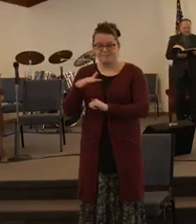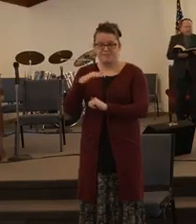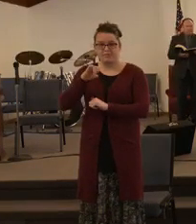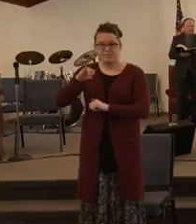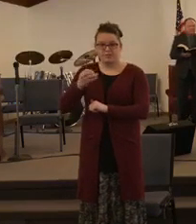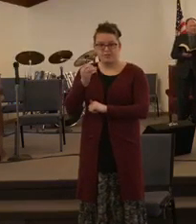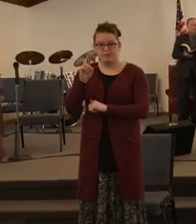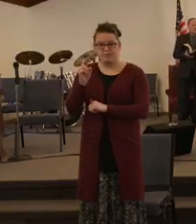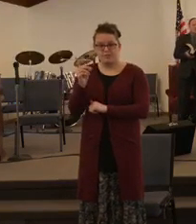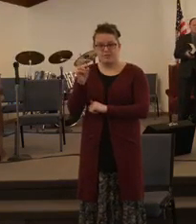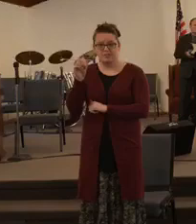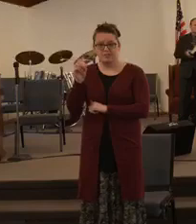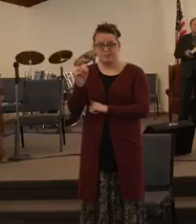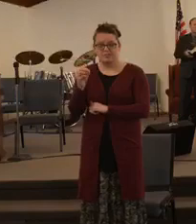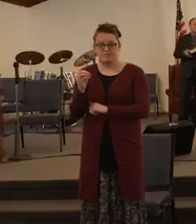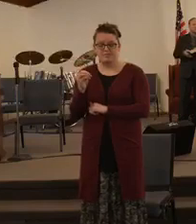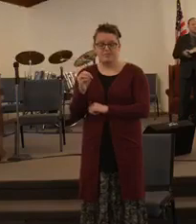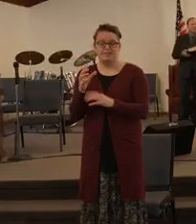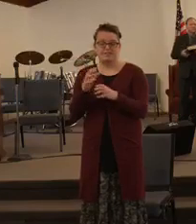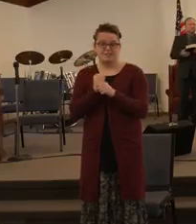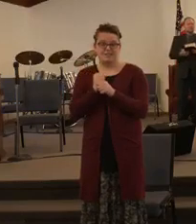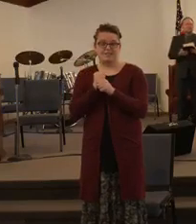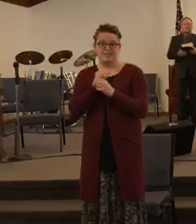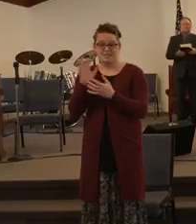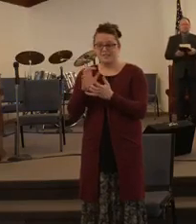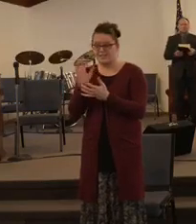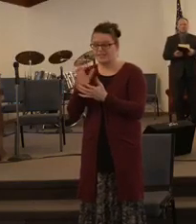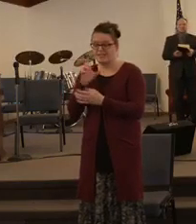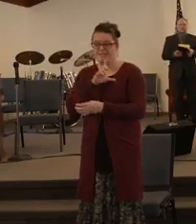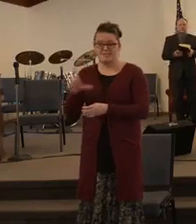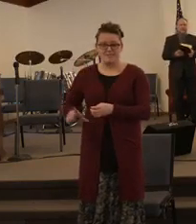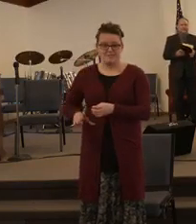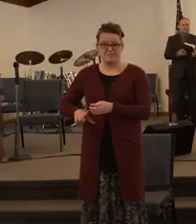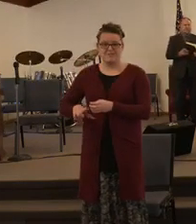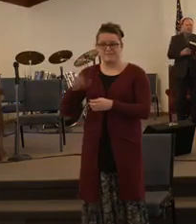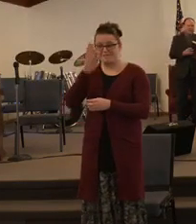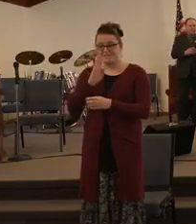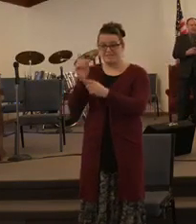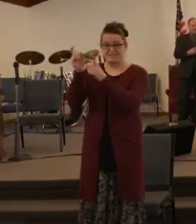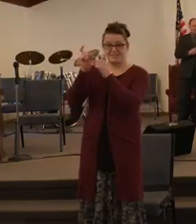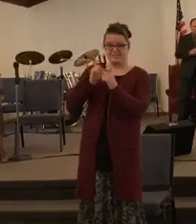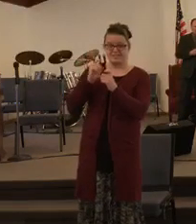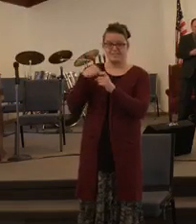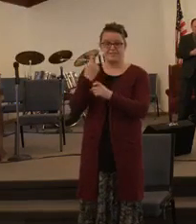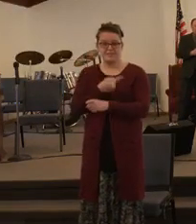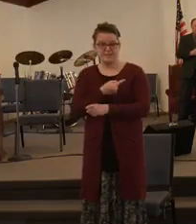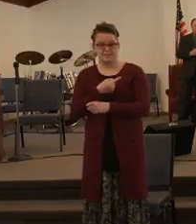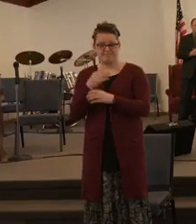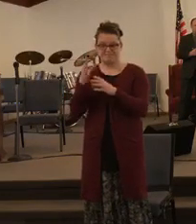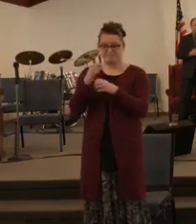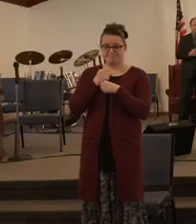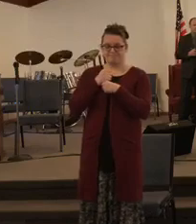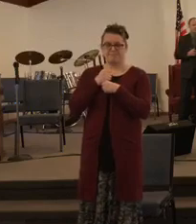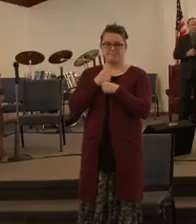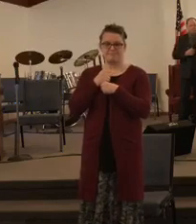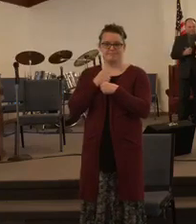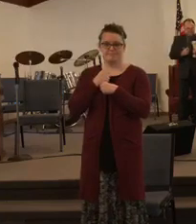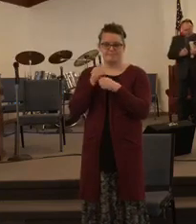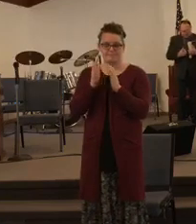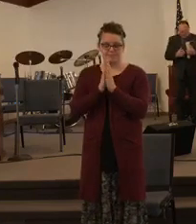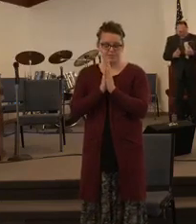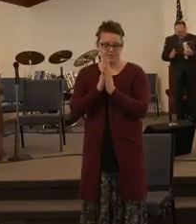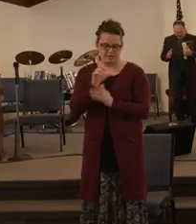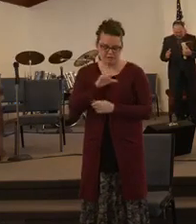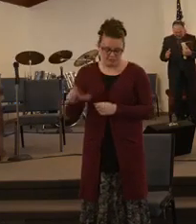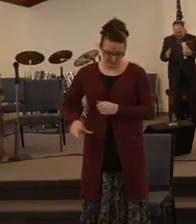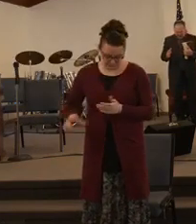to possess the land that the Lord God gave to us to possess. Let's pray. Lord